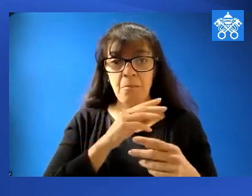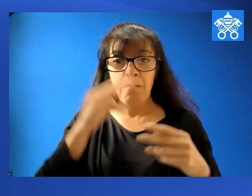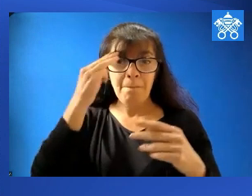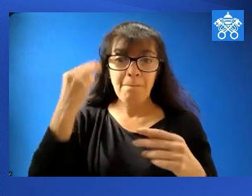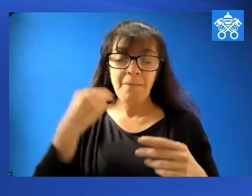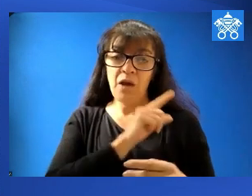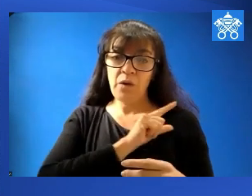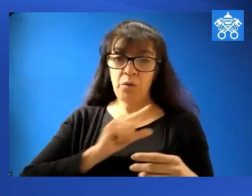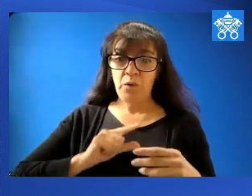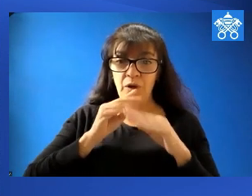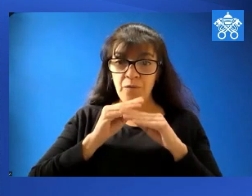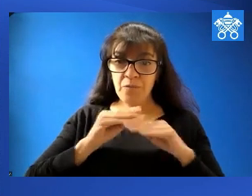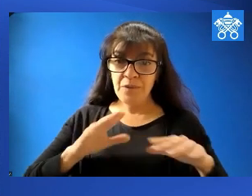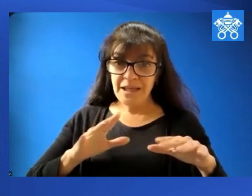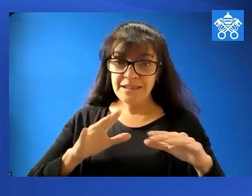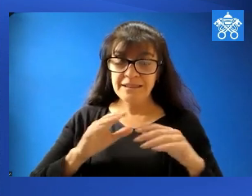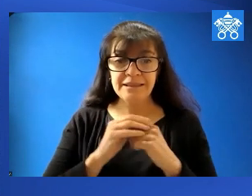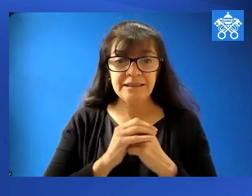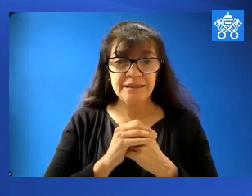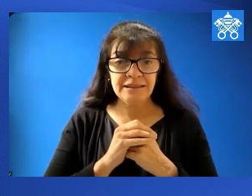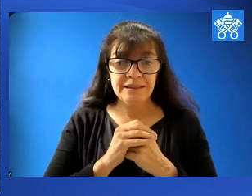put there by Benedict 15th.